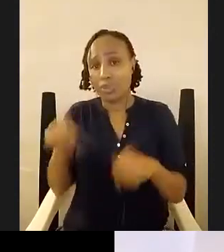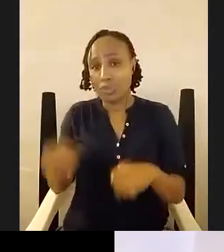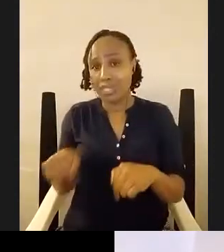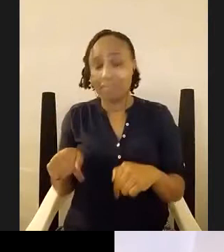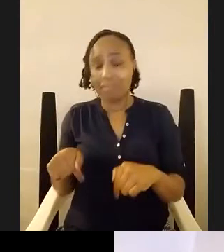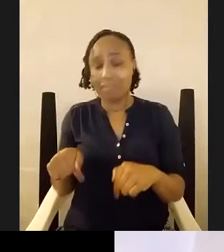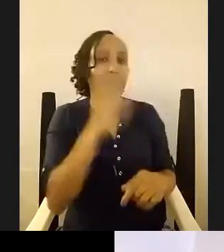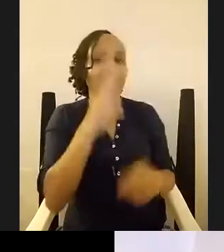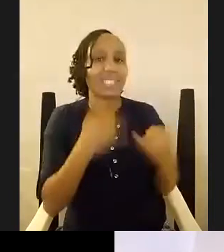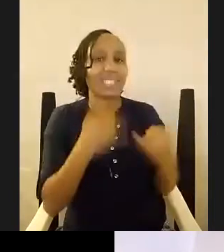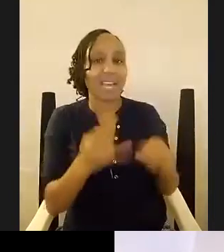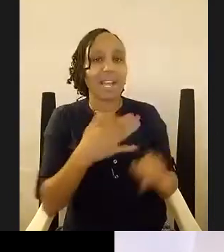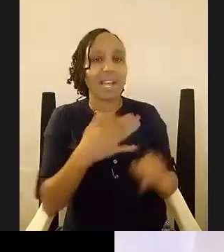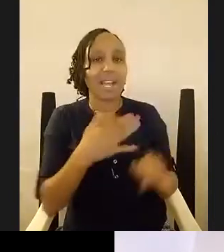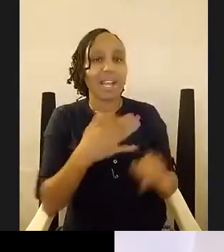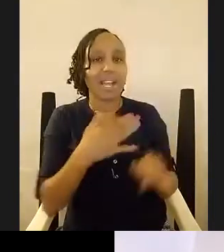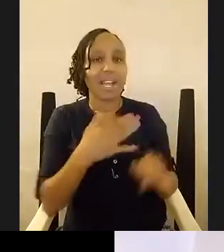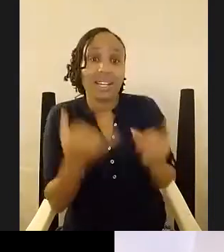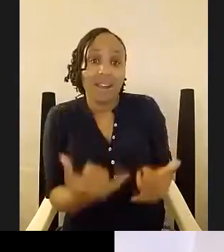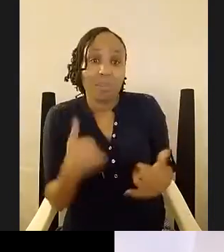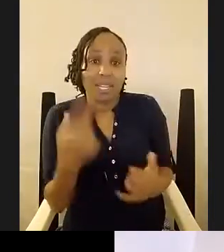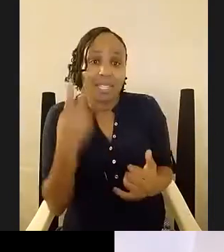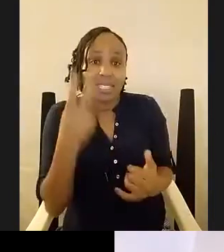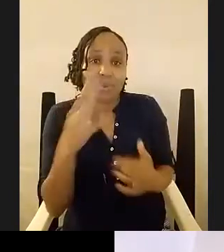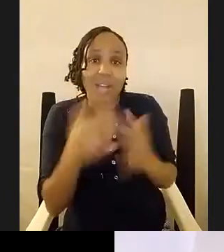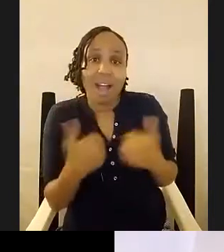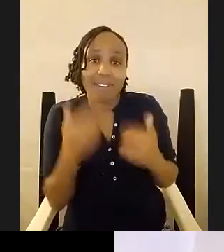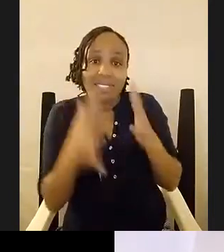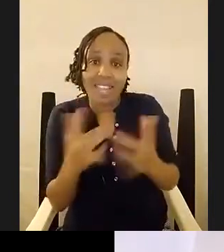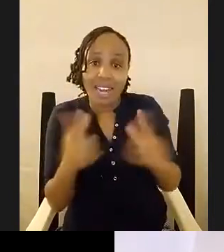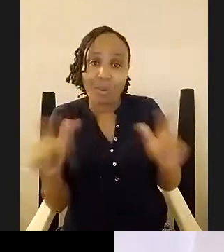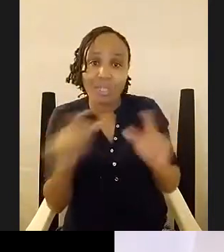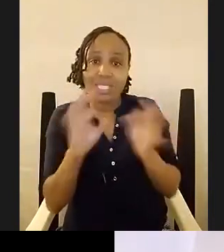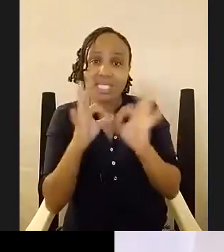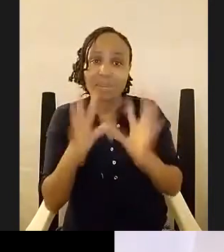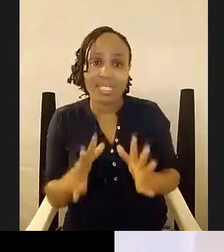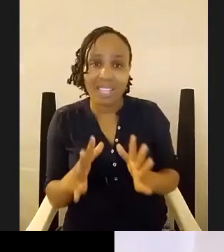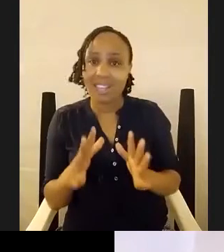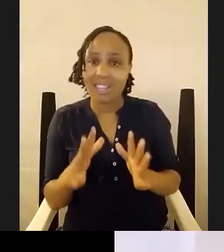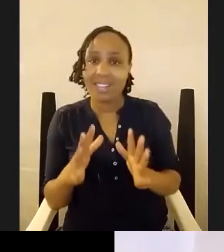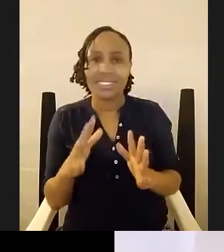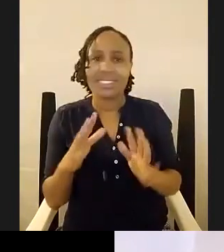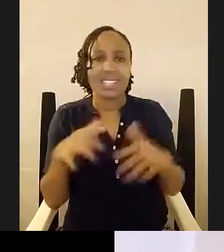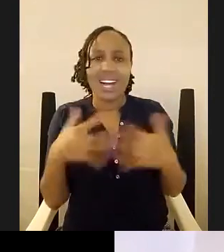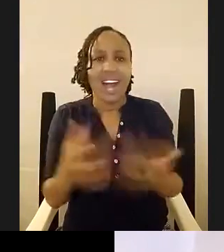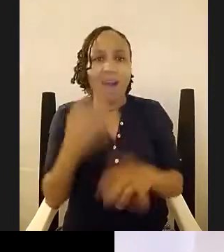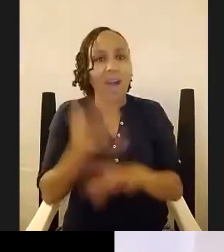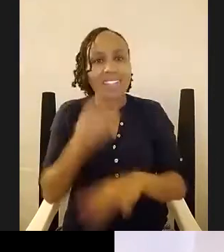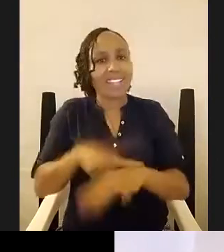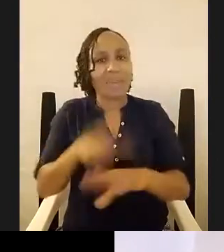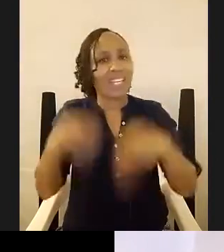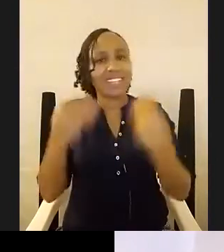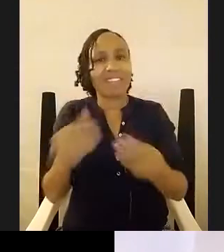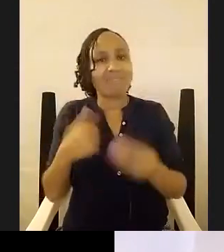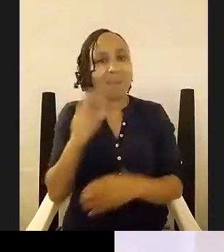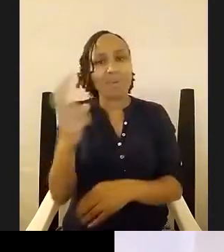best right but now that i'm seeing there's a sign language interpreter i'm like how hard of a hard time can we give her i'm really looking at liz and i'm like